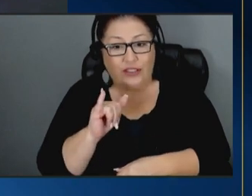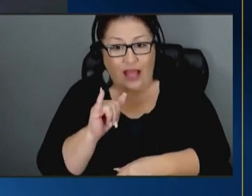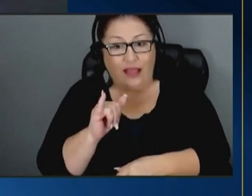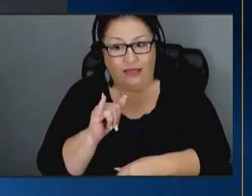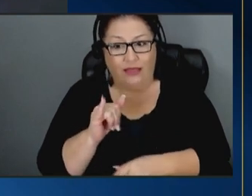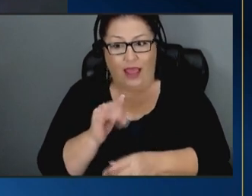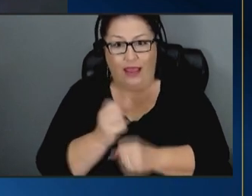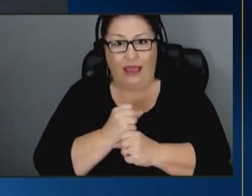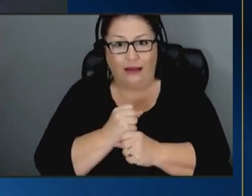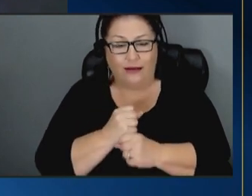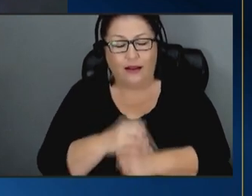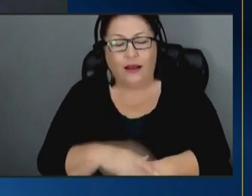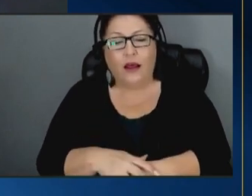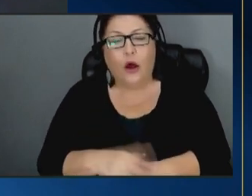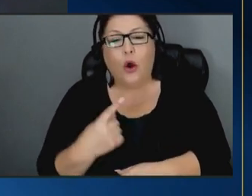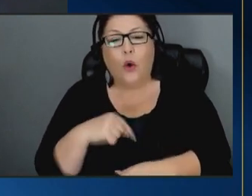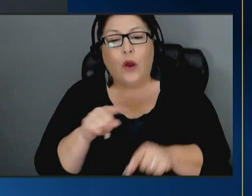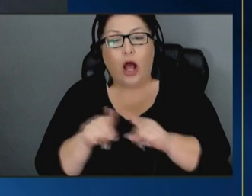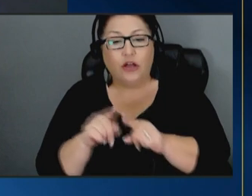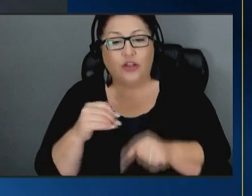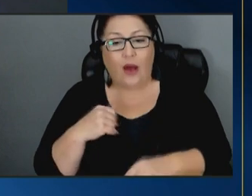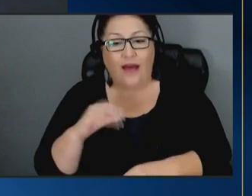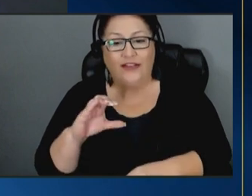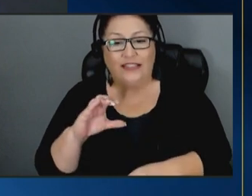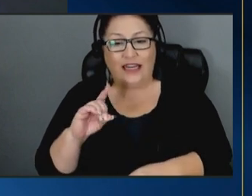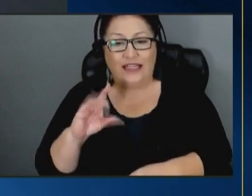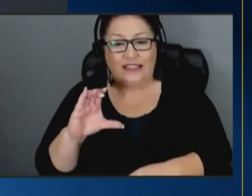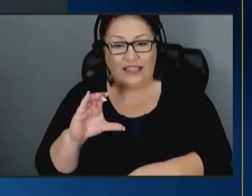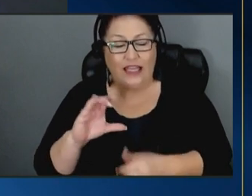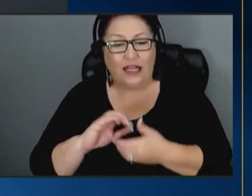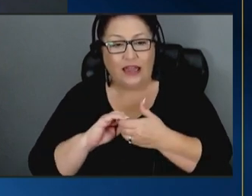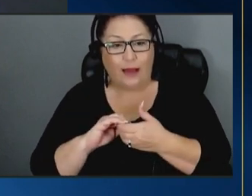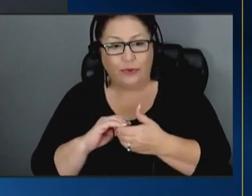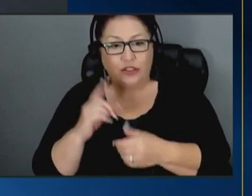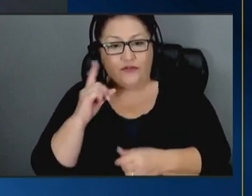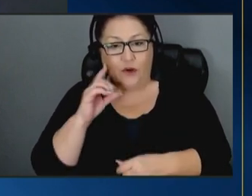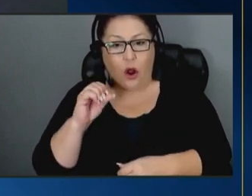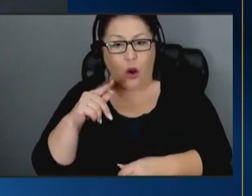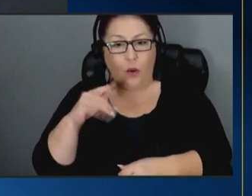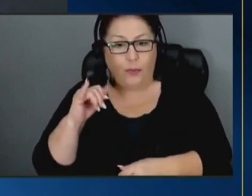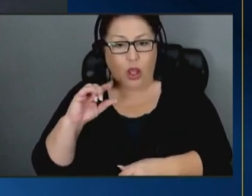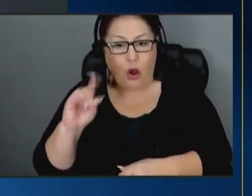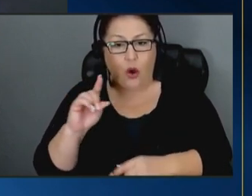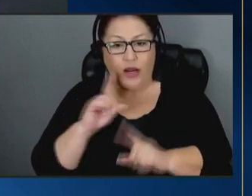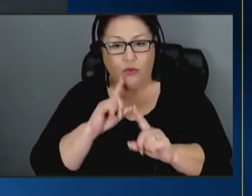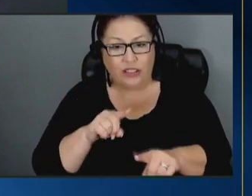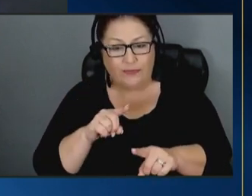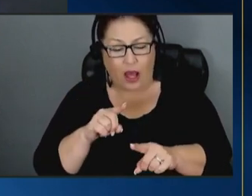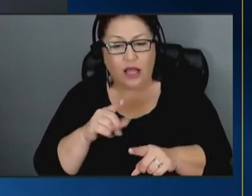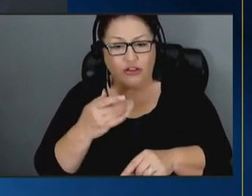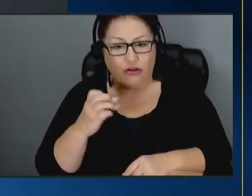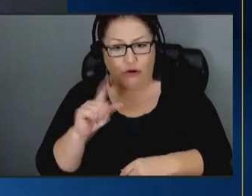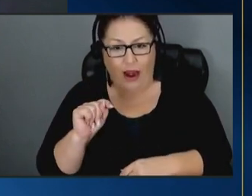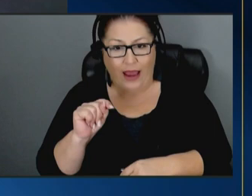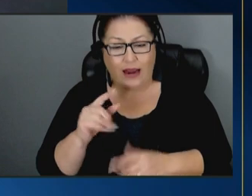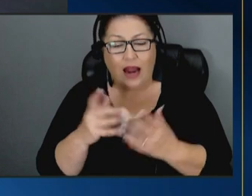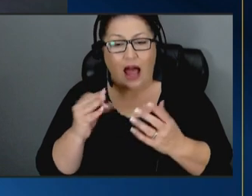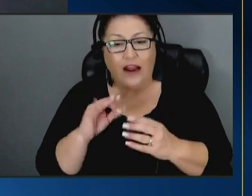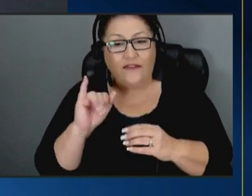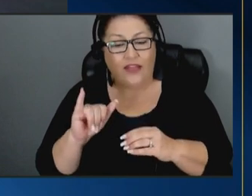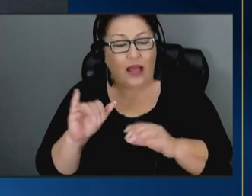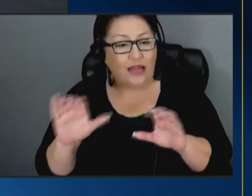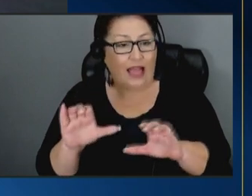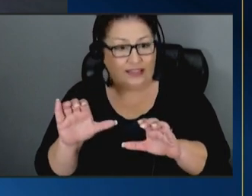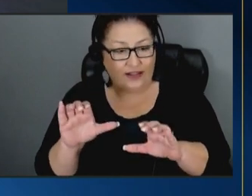of we also have a cdc collaborative on opioid response grant and so a lot of the activities activities in that